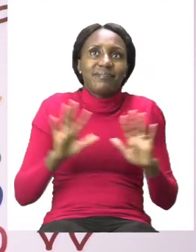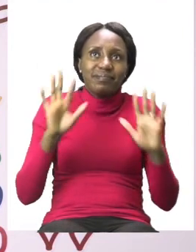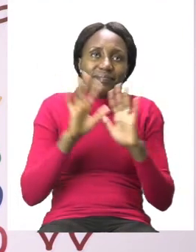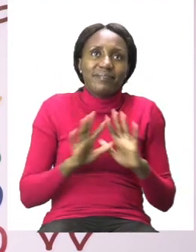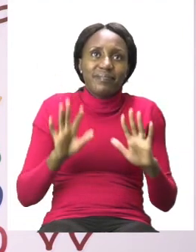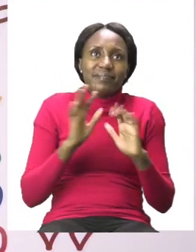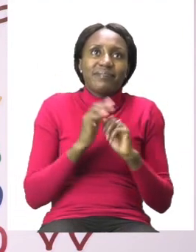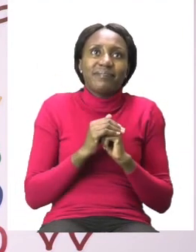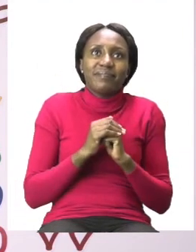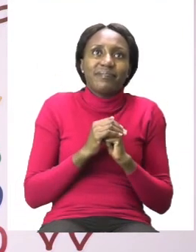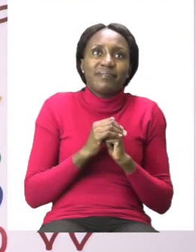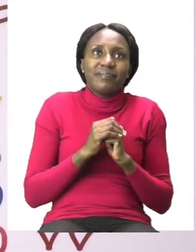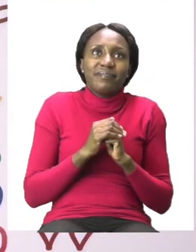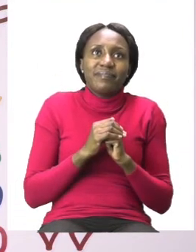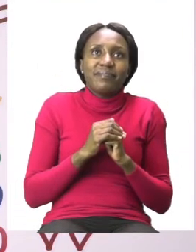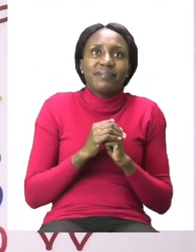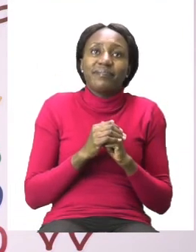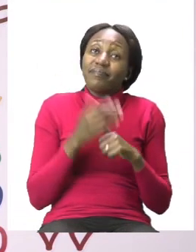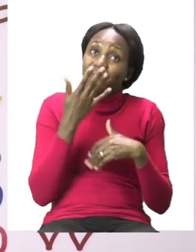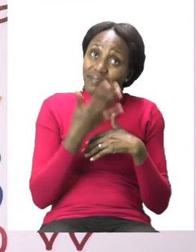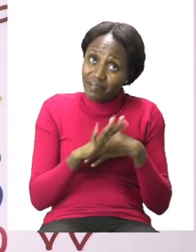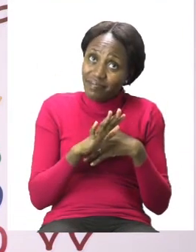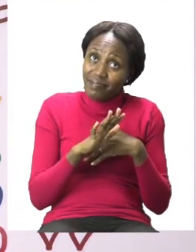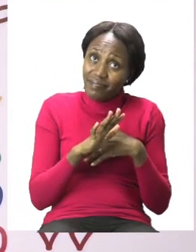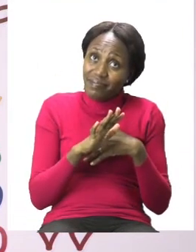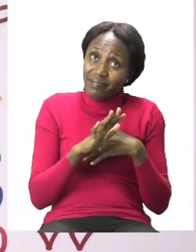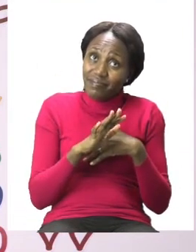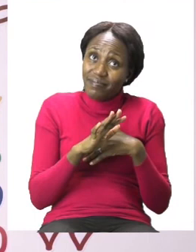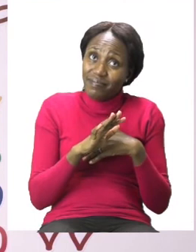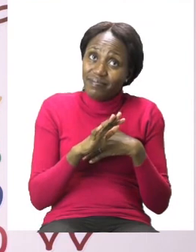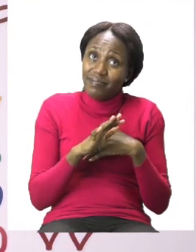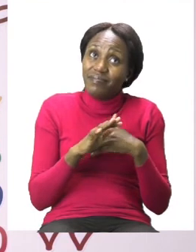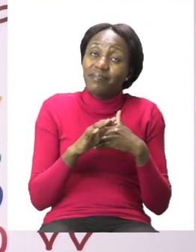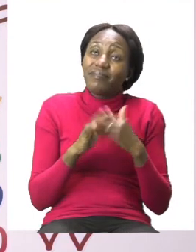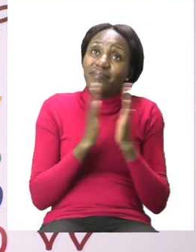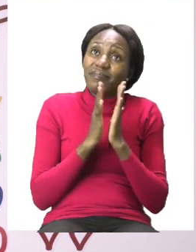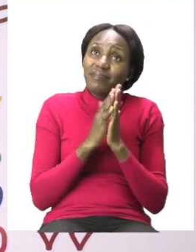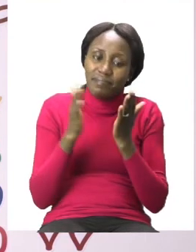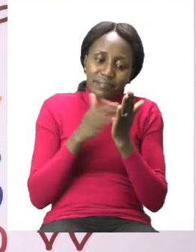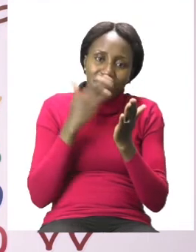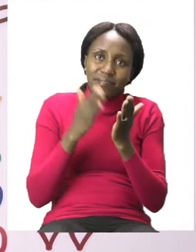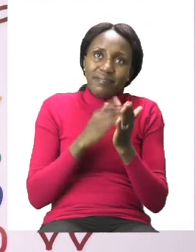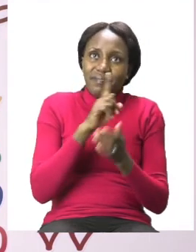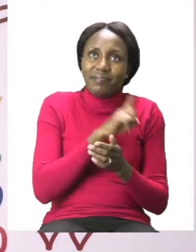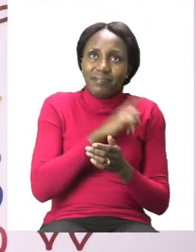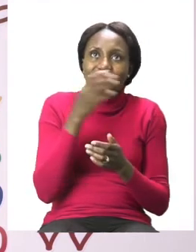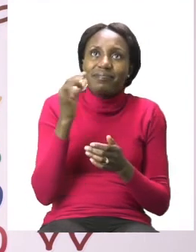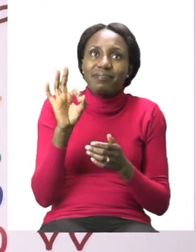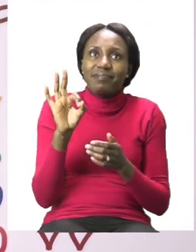Then when you're done with your house I'd like you to please move on to the last page of this exercise